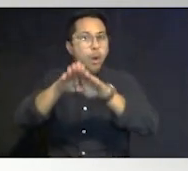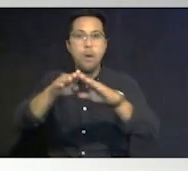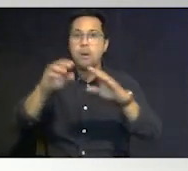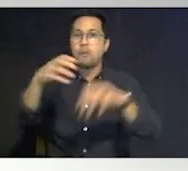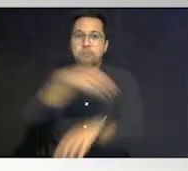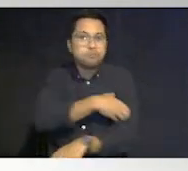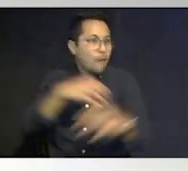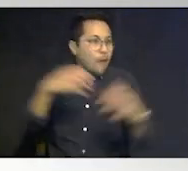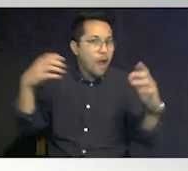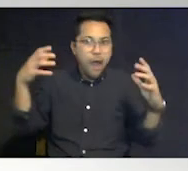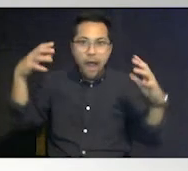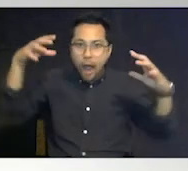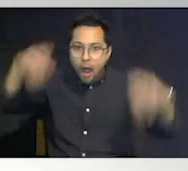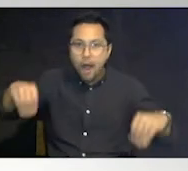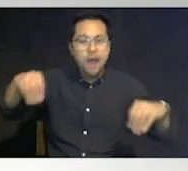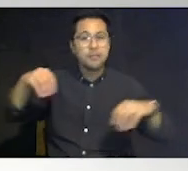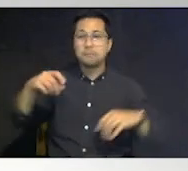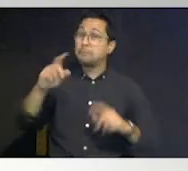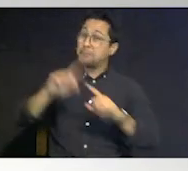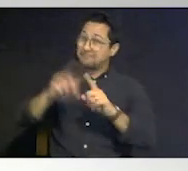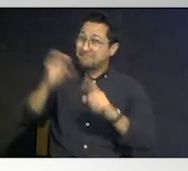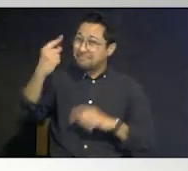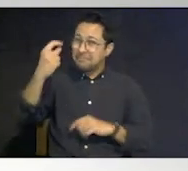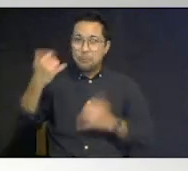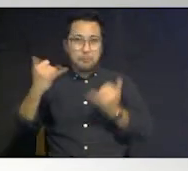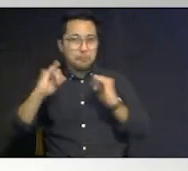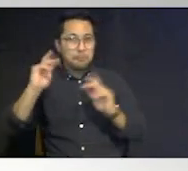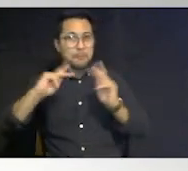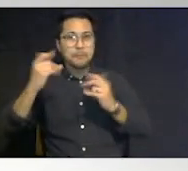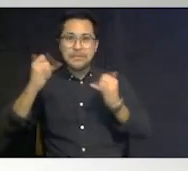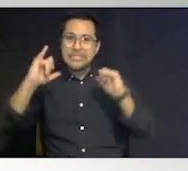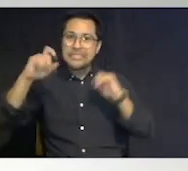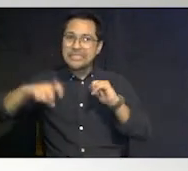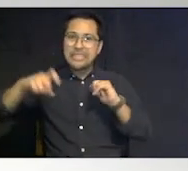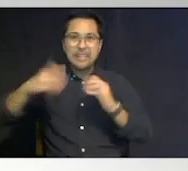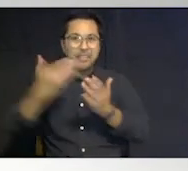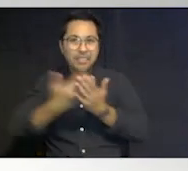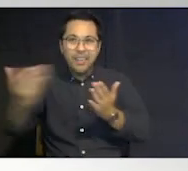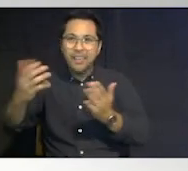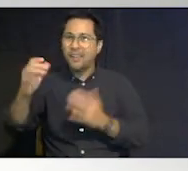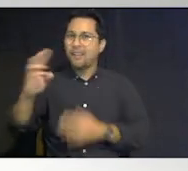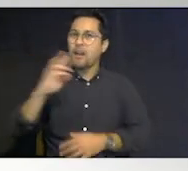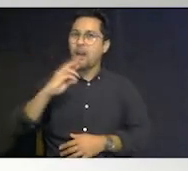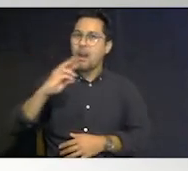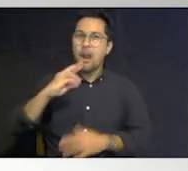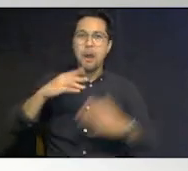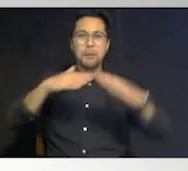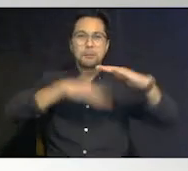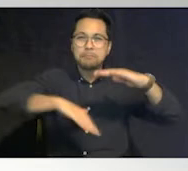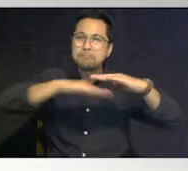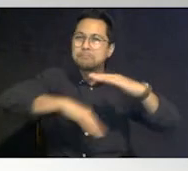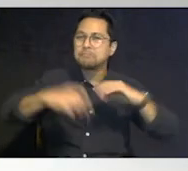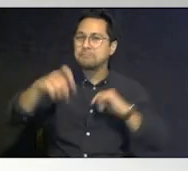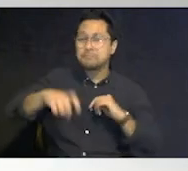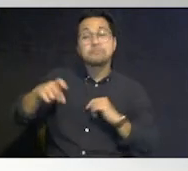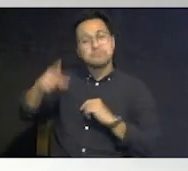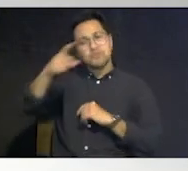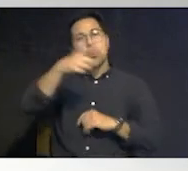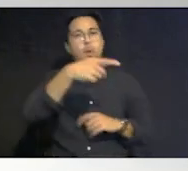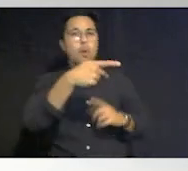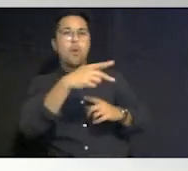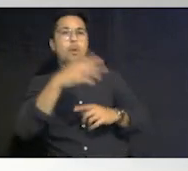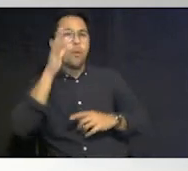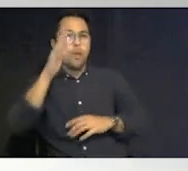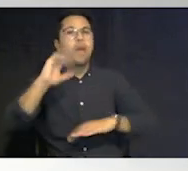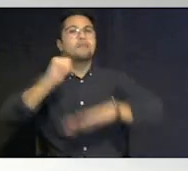need something they need water they might need you know some very basic necessities they'll set those up and and if you live